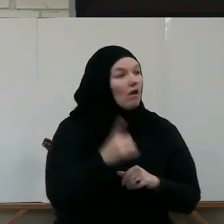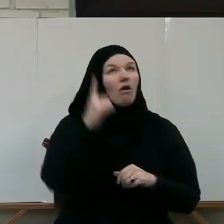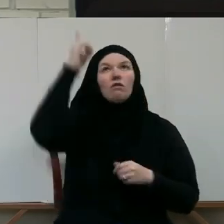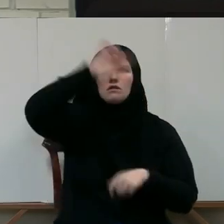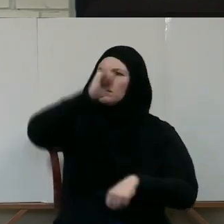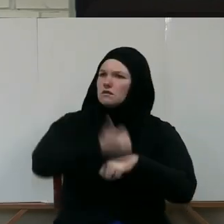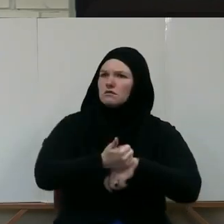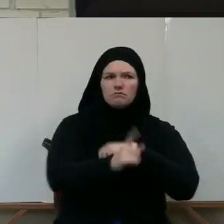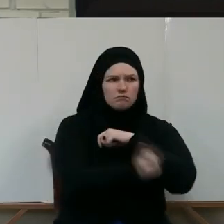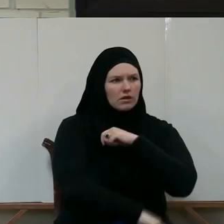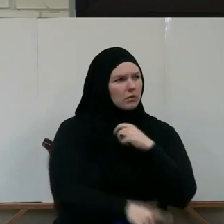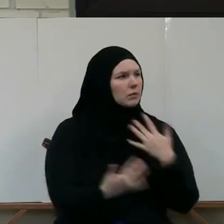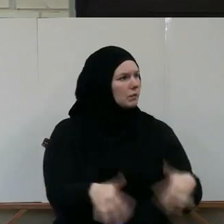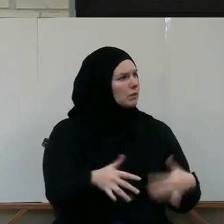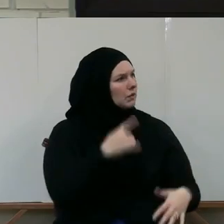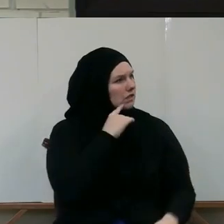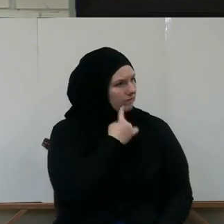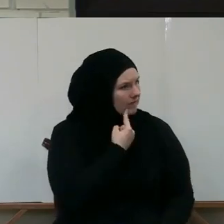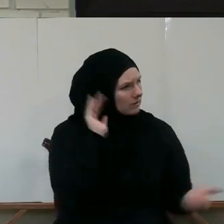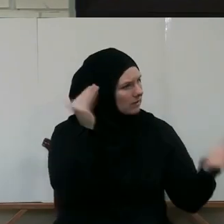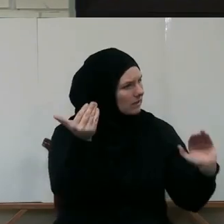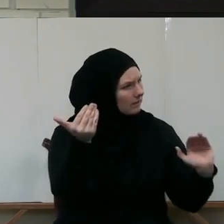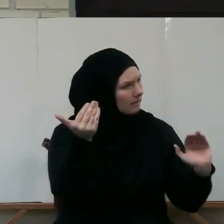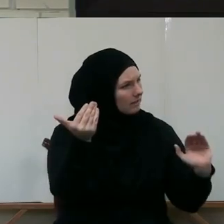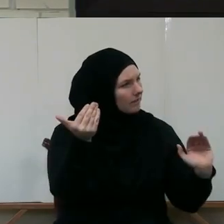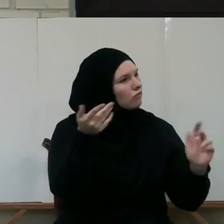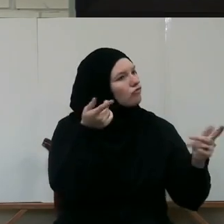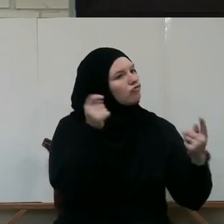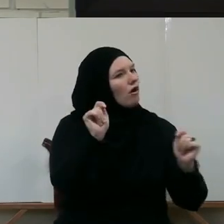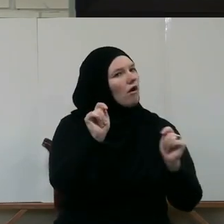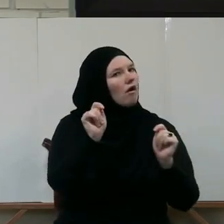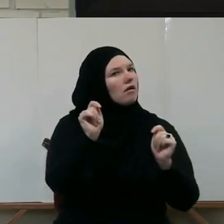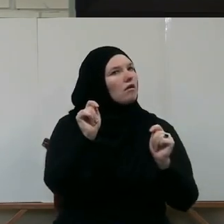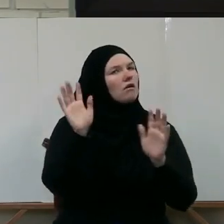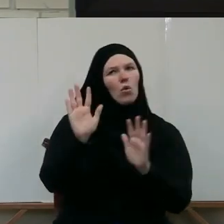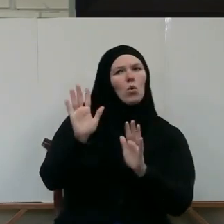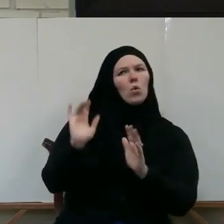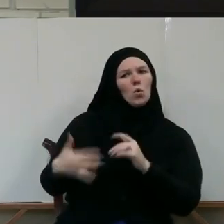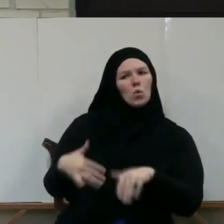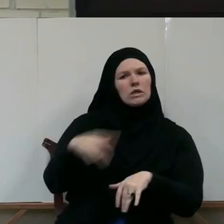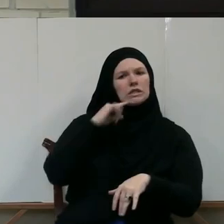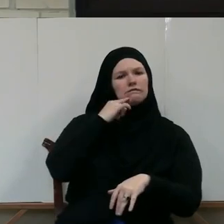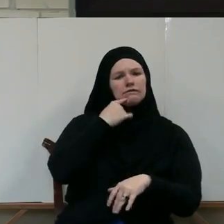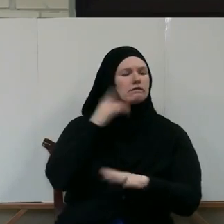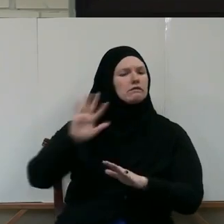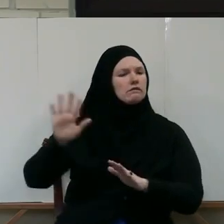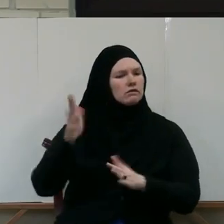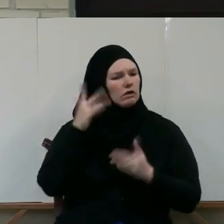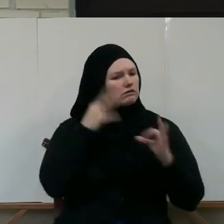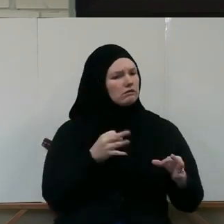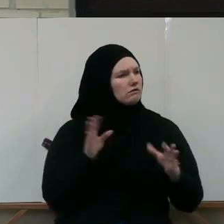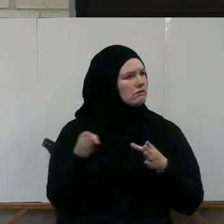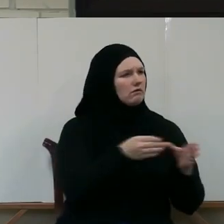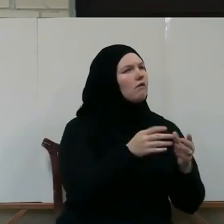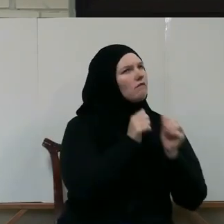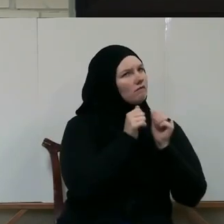That are quite severe To deter us From venturing Into His sanctuaries